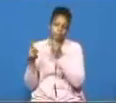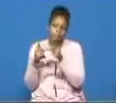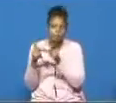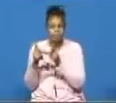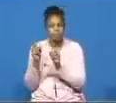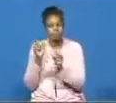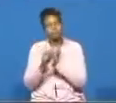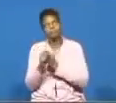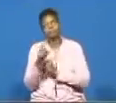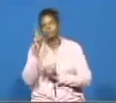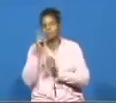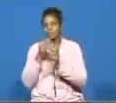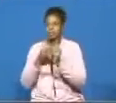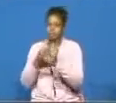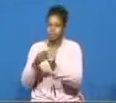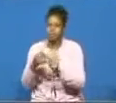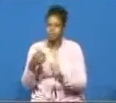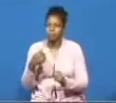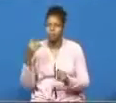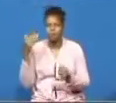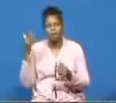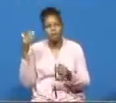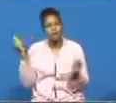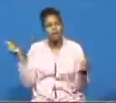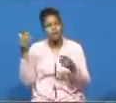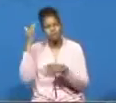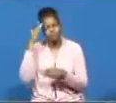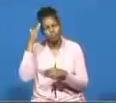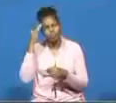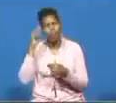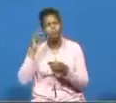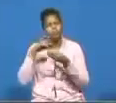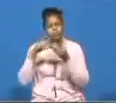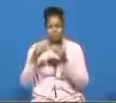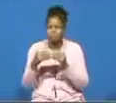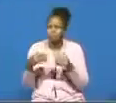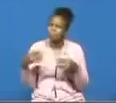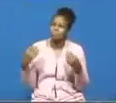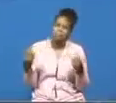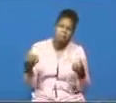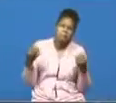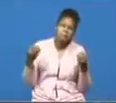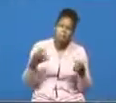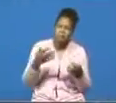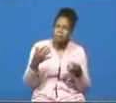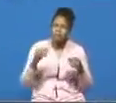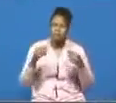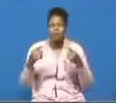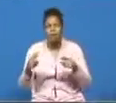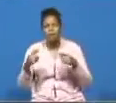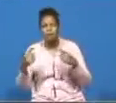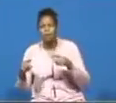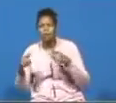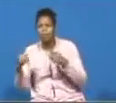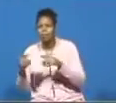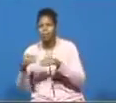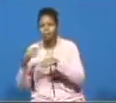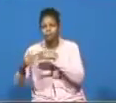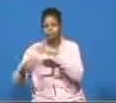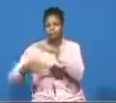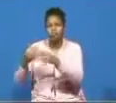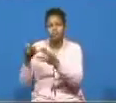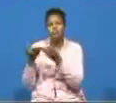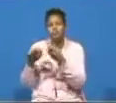them and we all know the story as to a number of things which happened but for the saving of time i'm